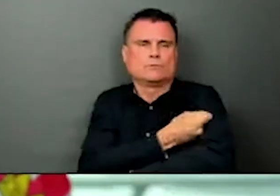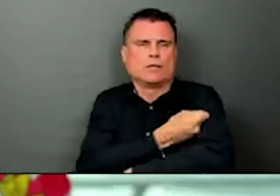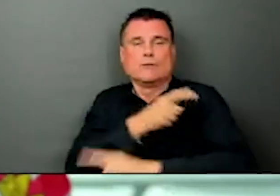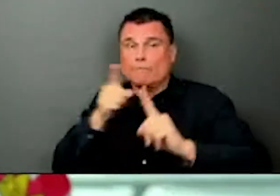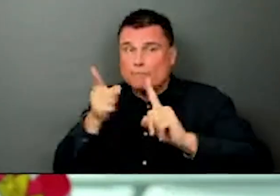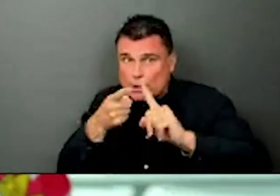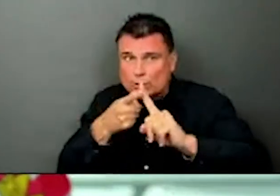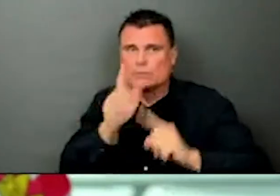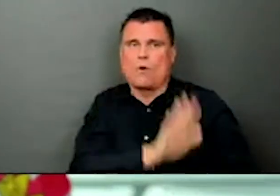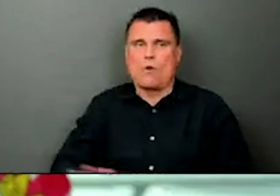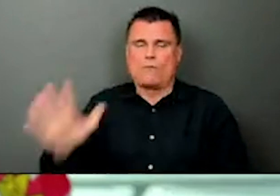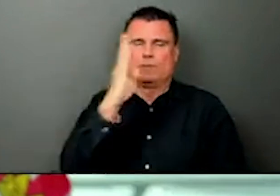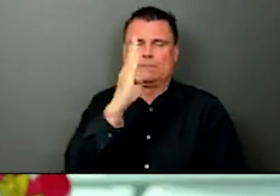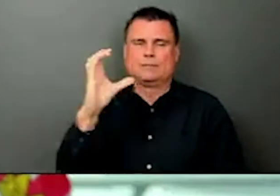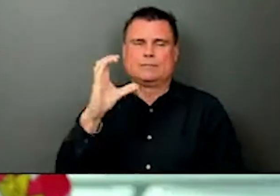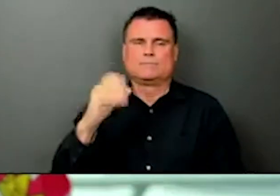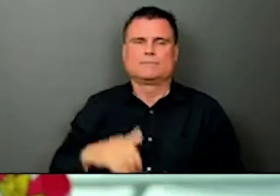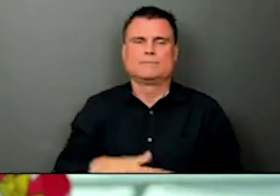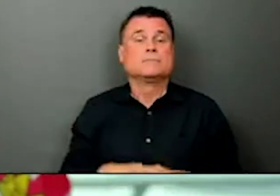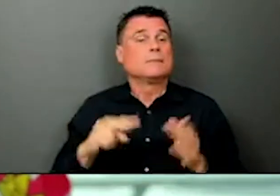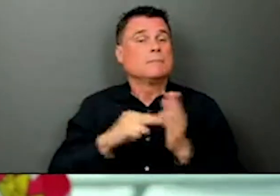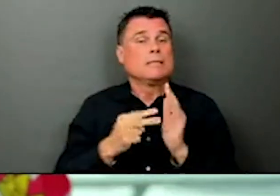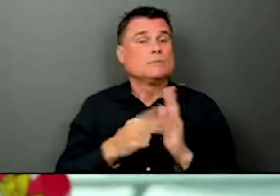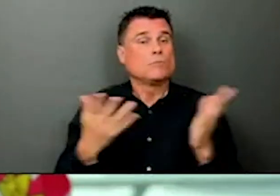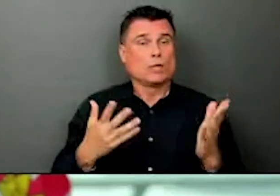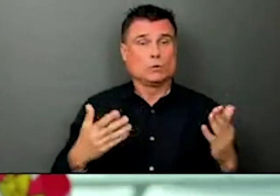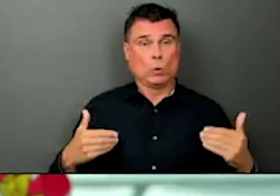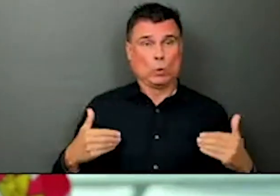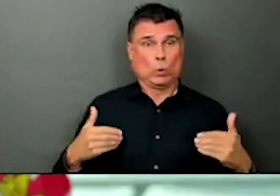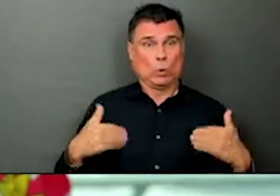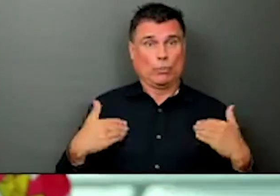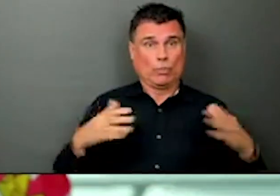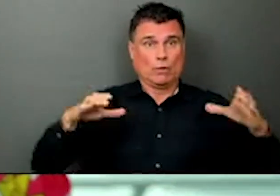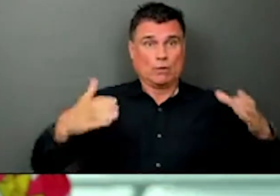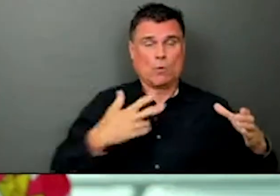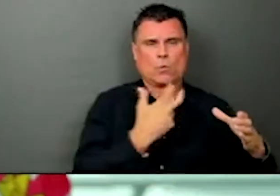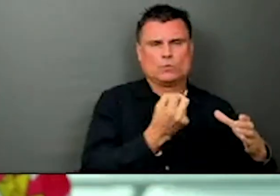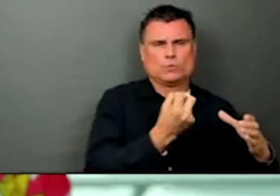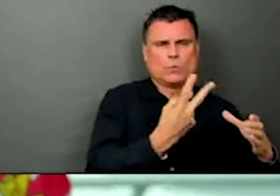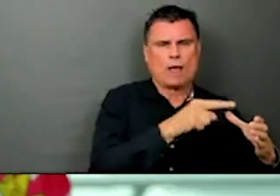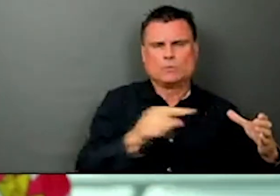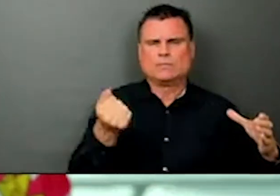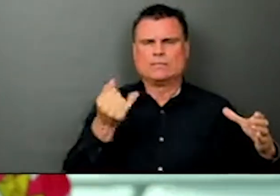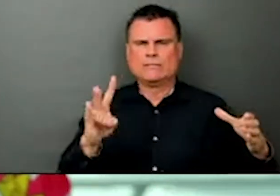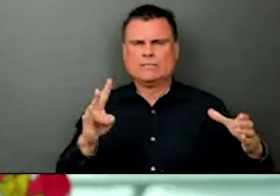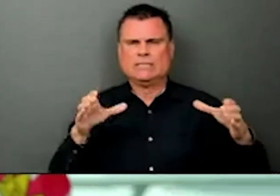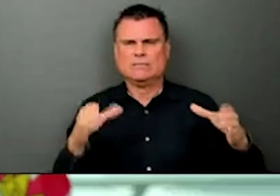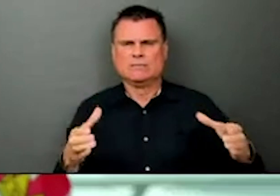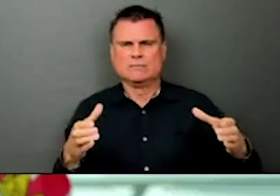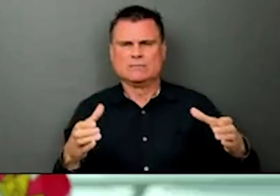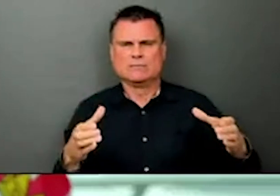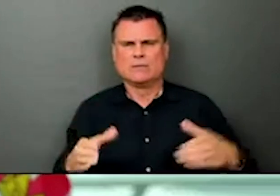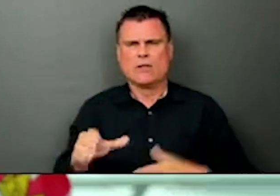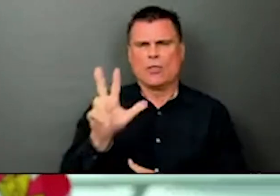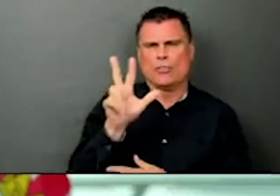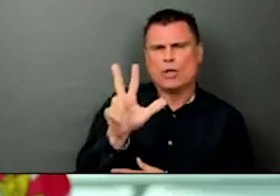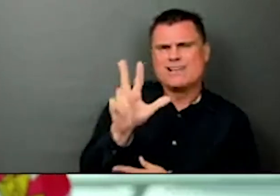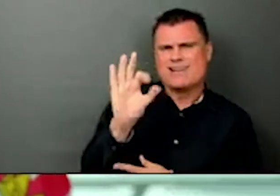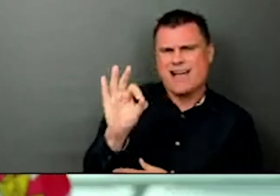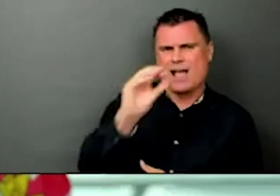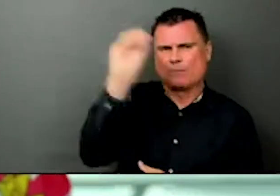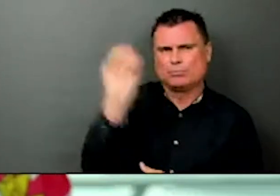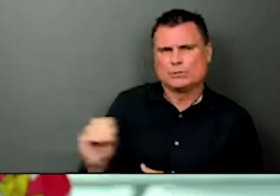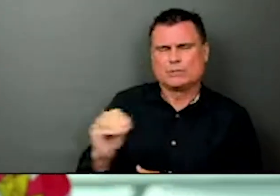of youth, 12 to 17, who have received a single dose of COVID-19 vaccine. As of today, 3